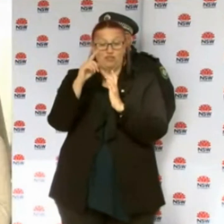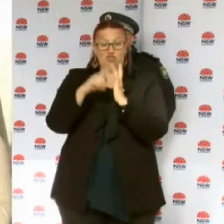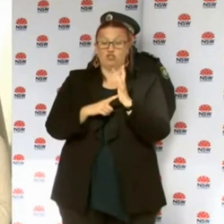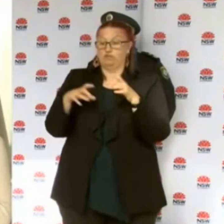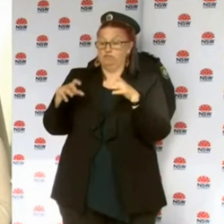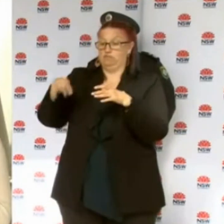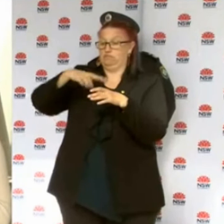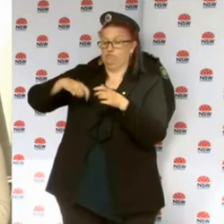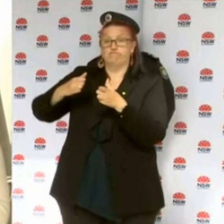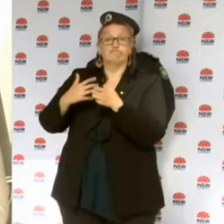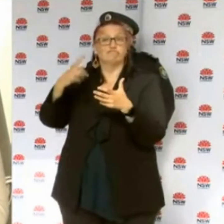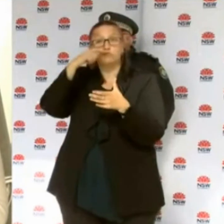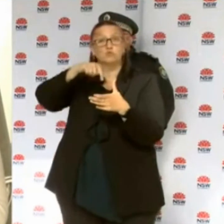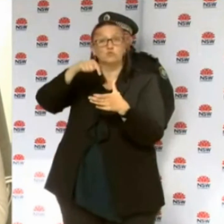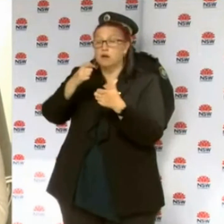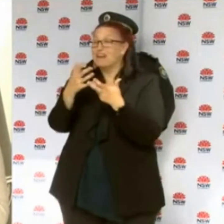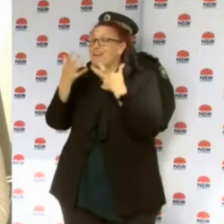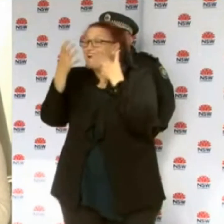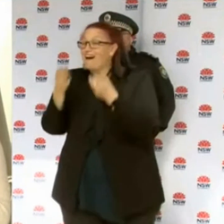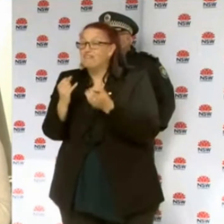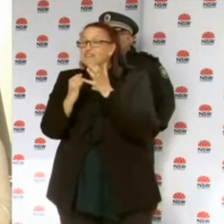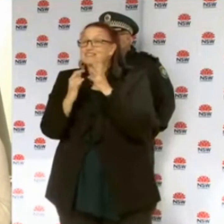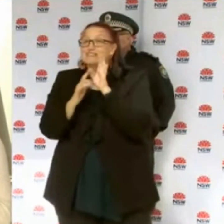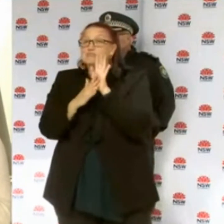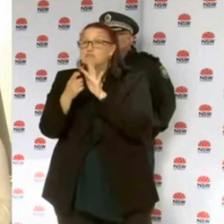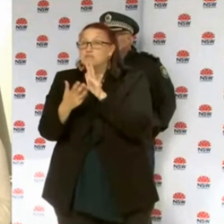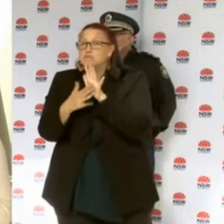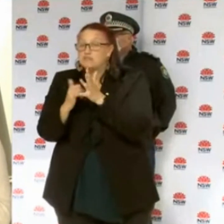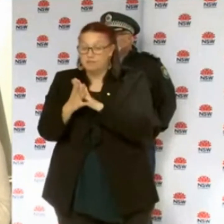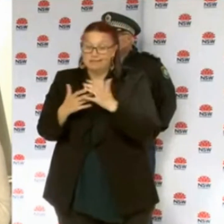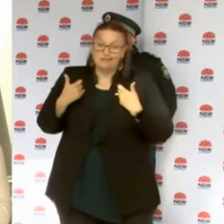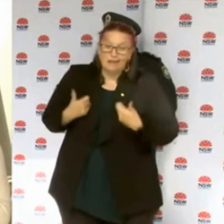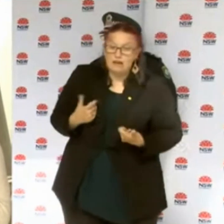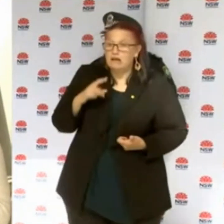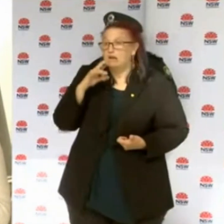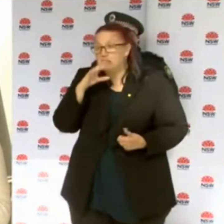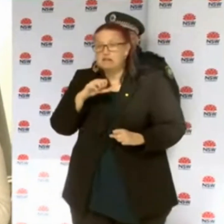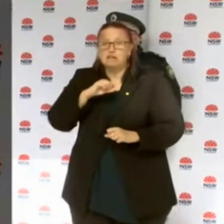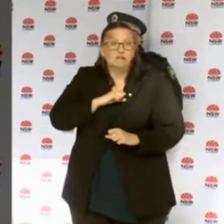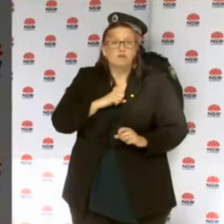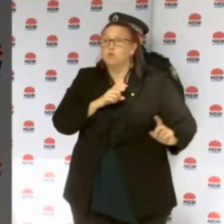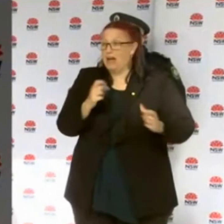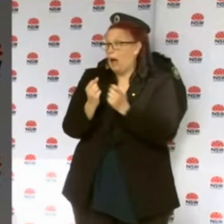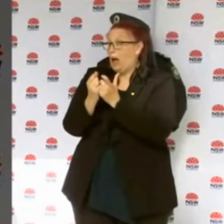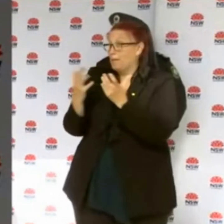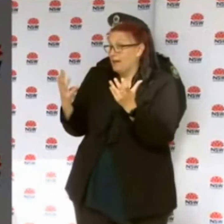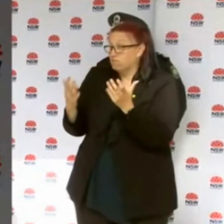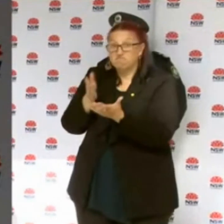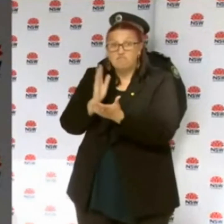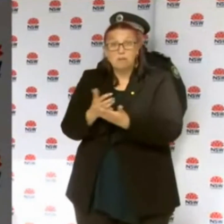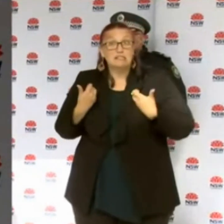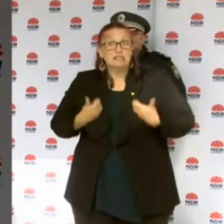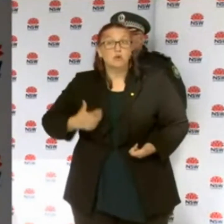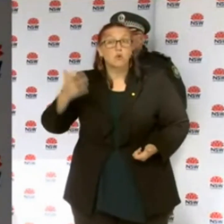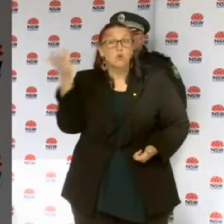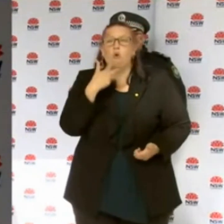them are showing symptoms? And of those that are showing symptoms, how ill are they? We have... We'd have to get the